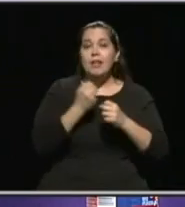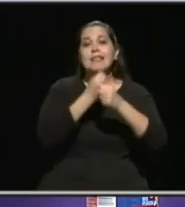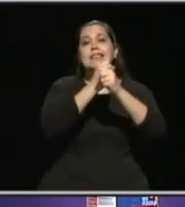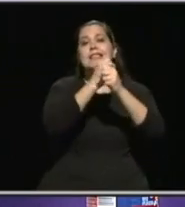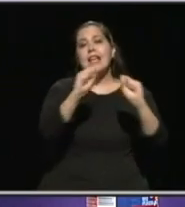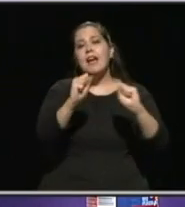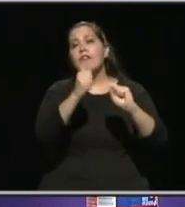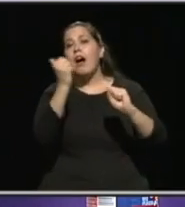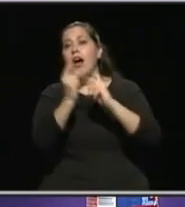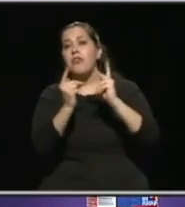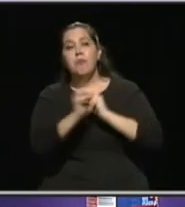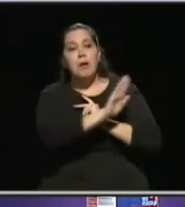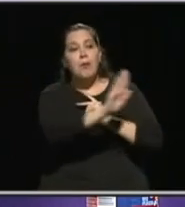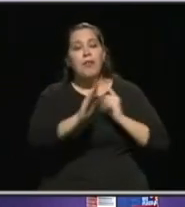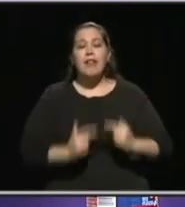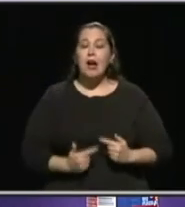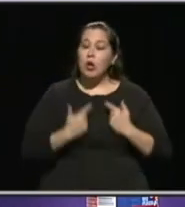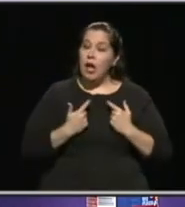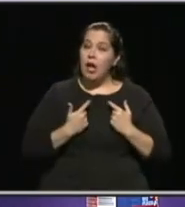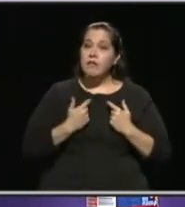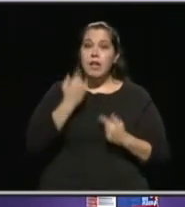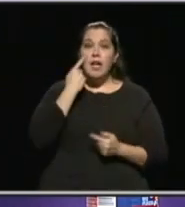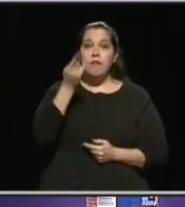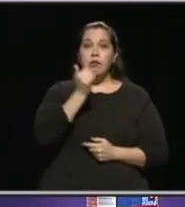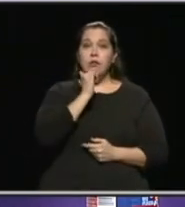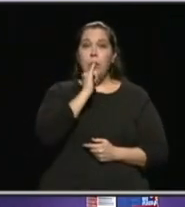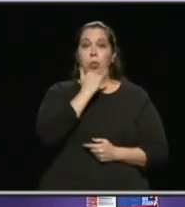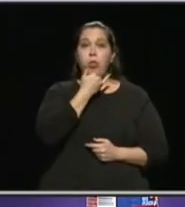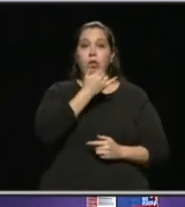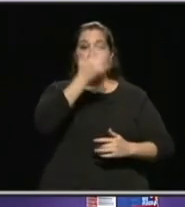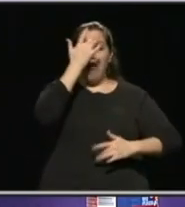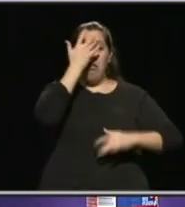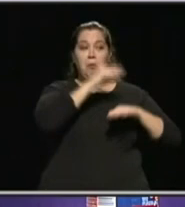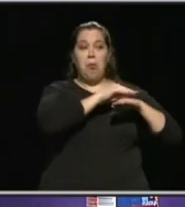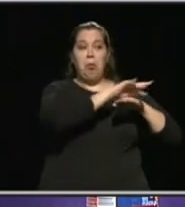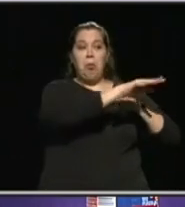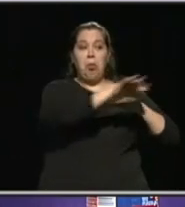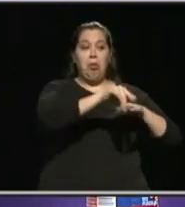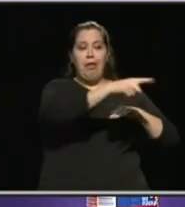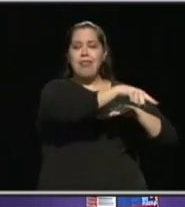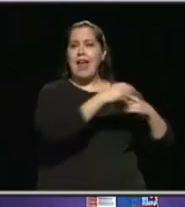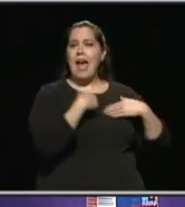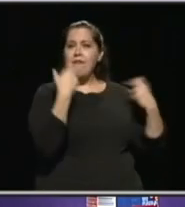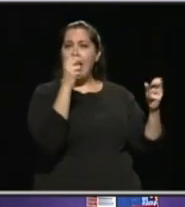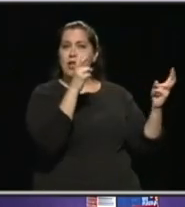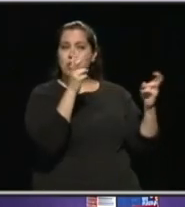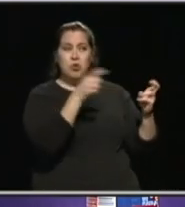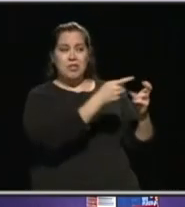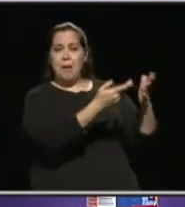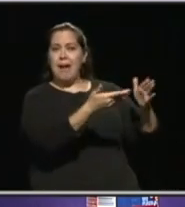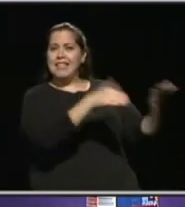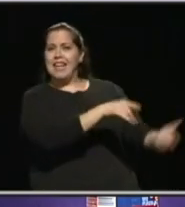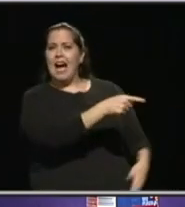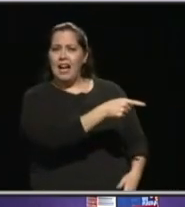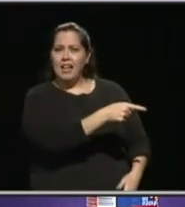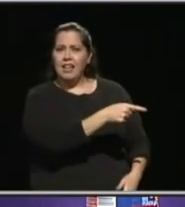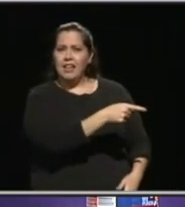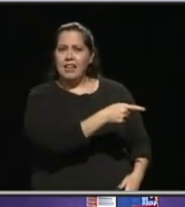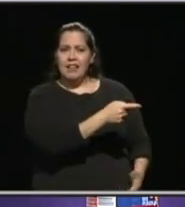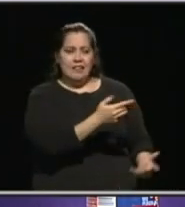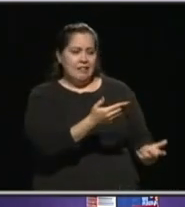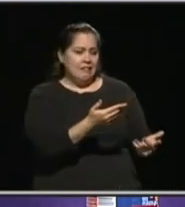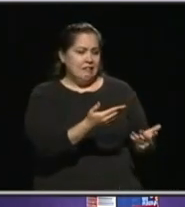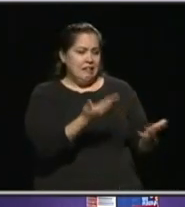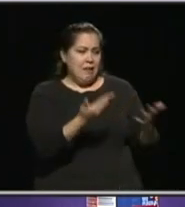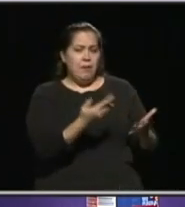other people. If you inadvertently pass it on to someone that has health issues, they could end up passing away. They could end up being one of the